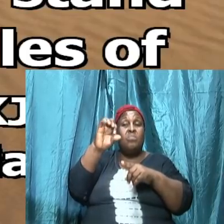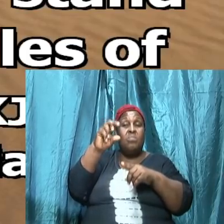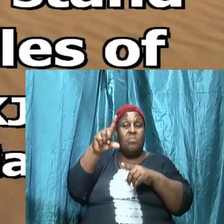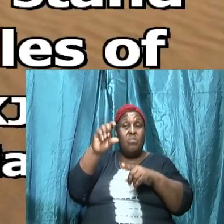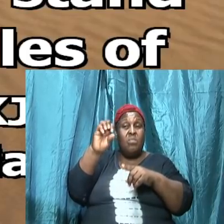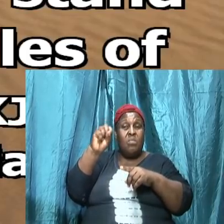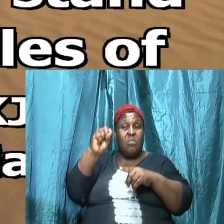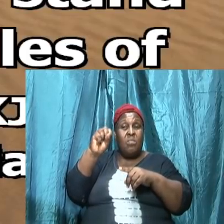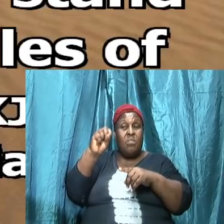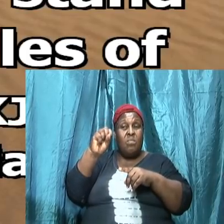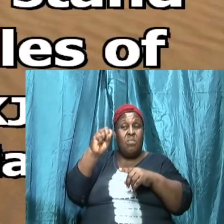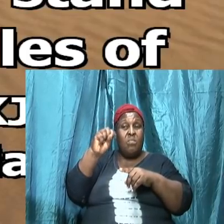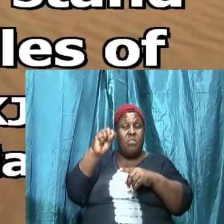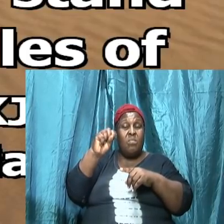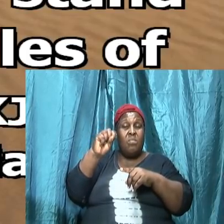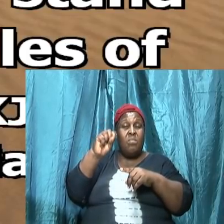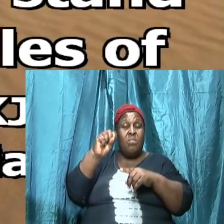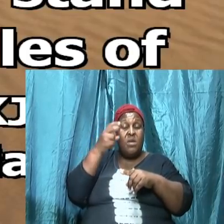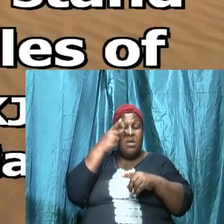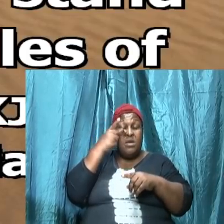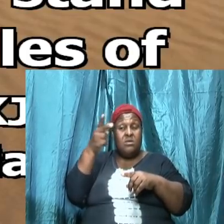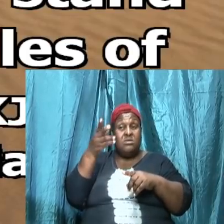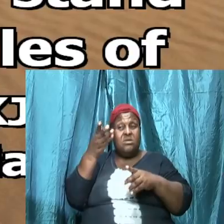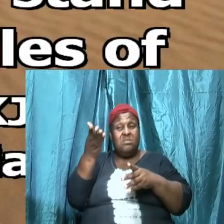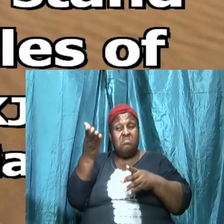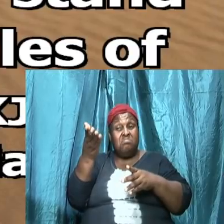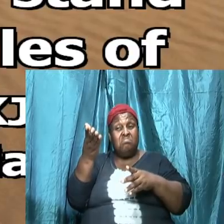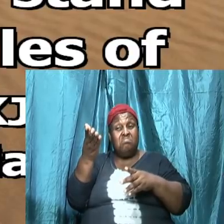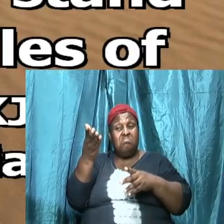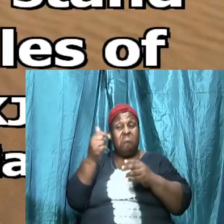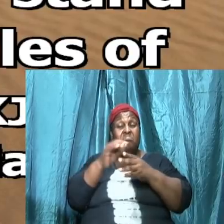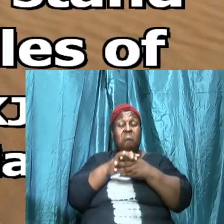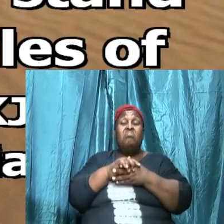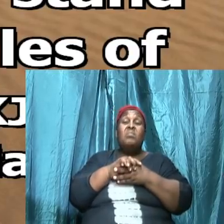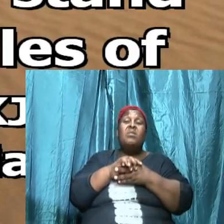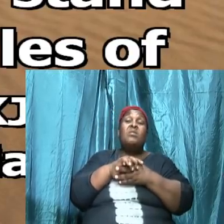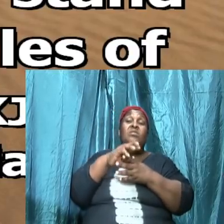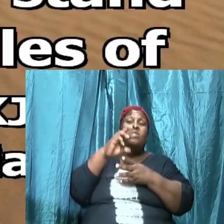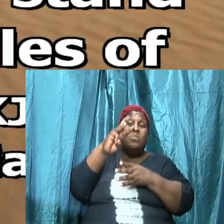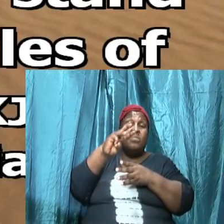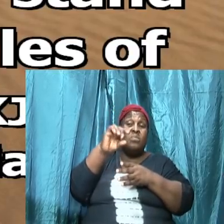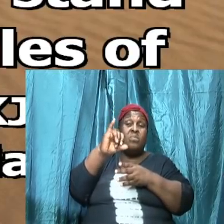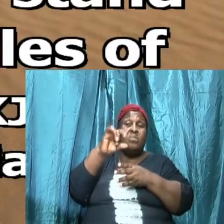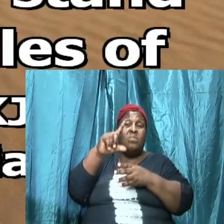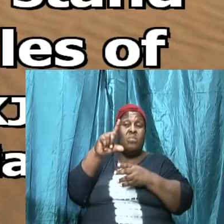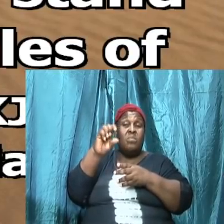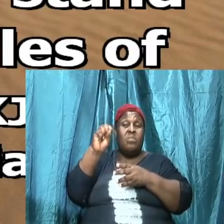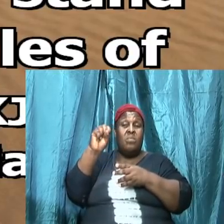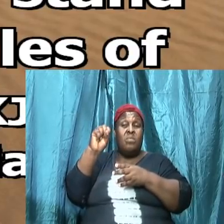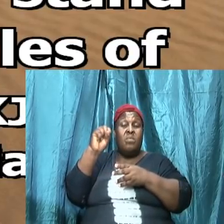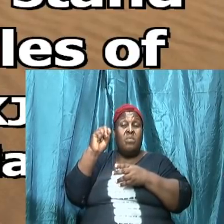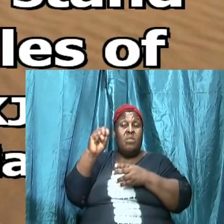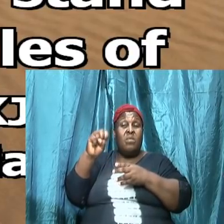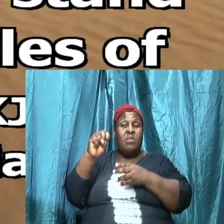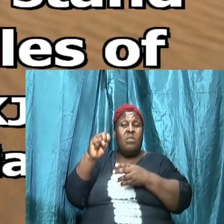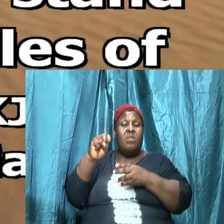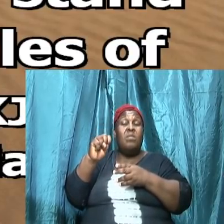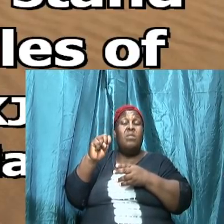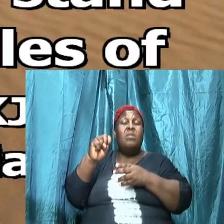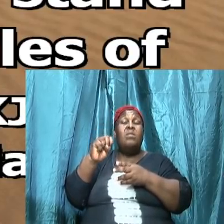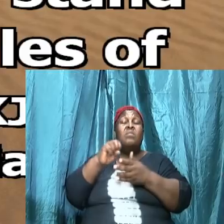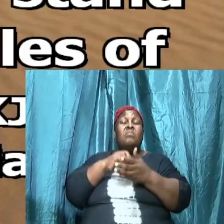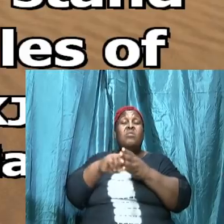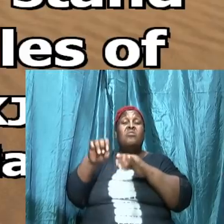we see here in ephesians chapter 6 and verse 11 the wiles of the devil it is the methodos